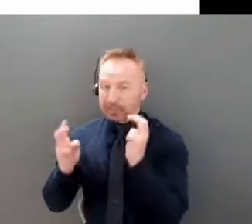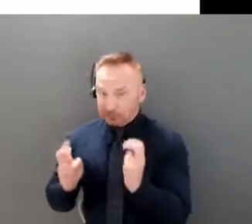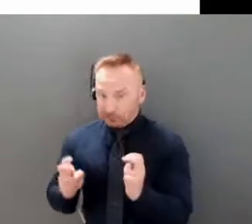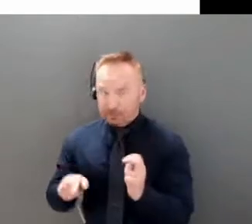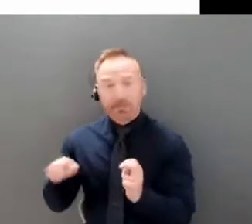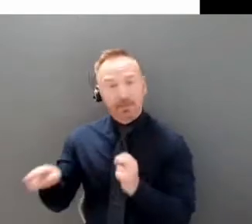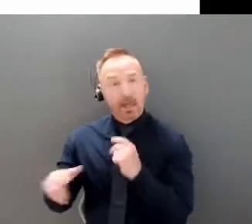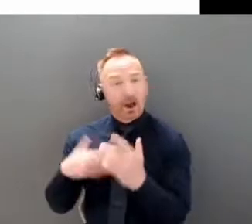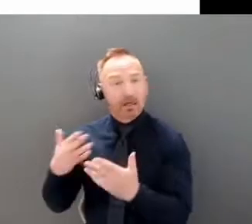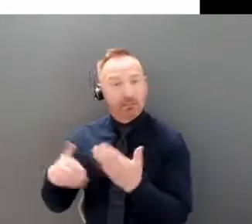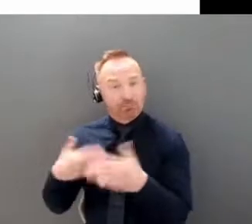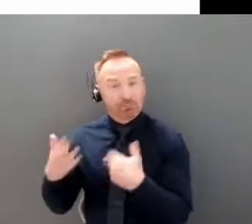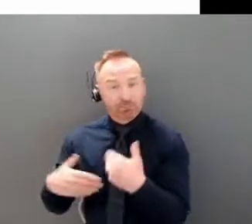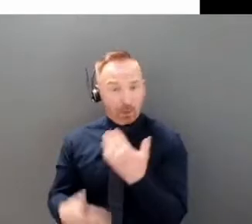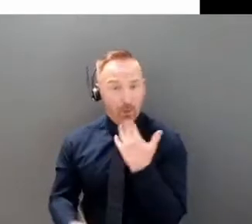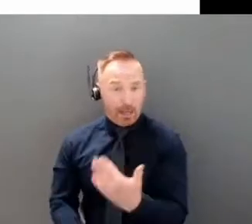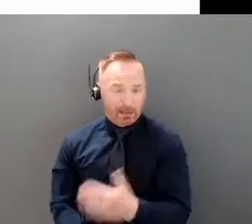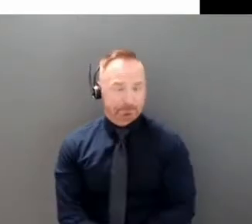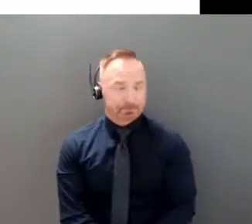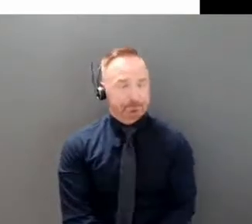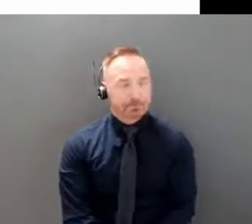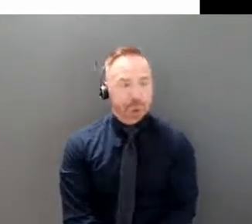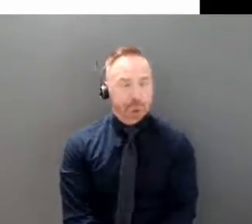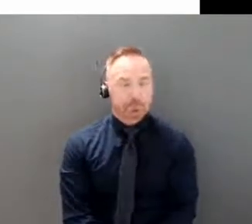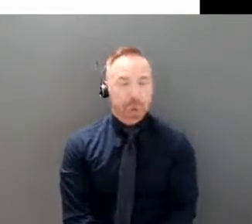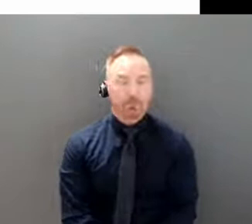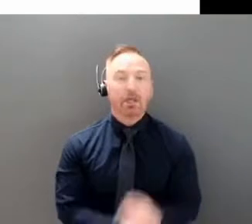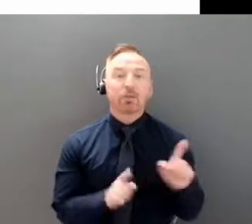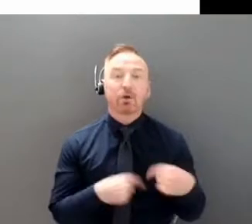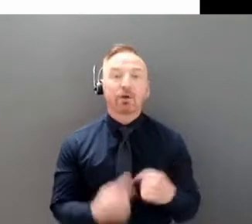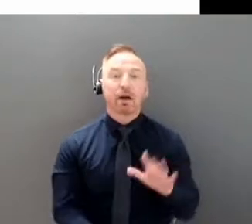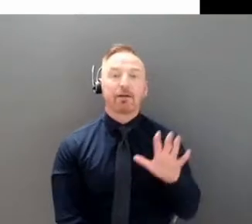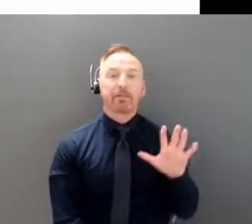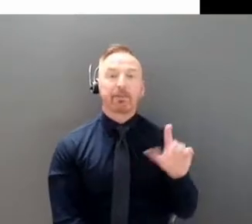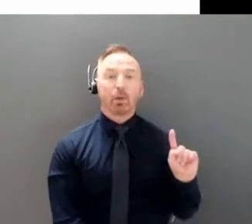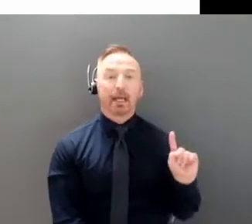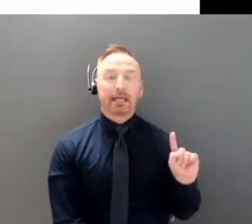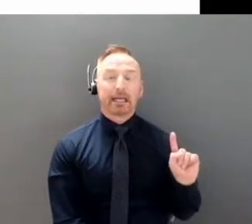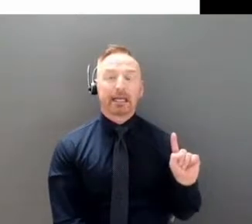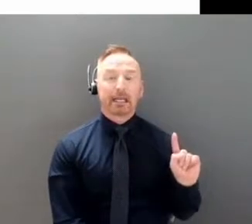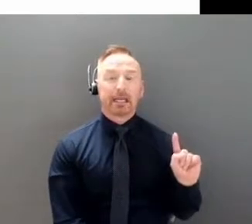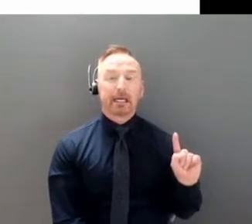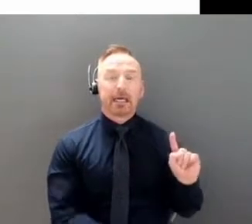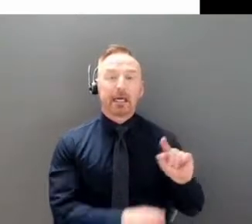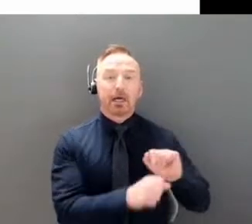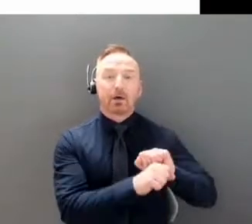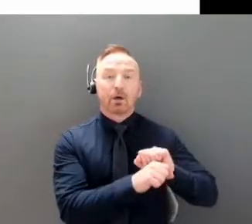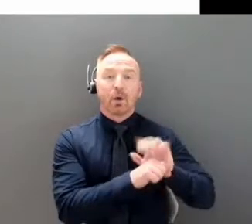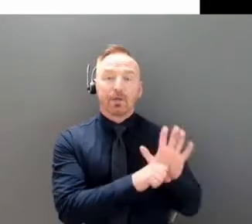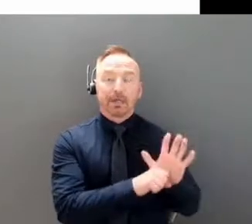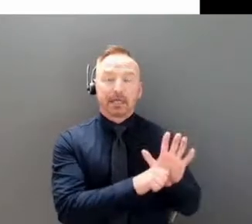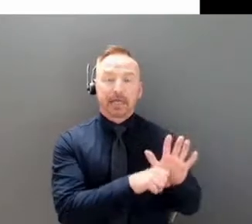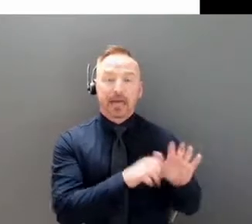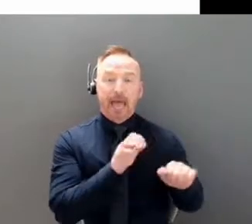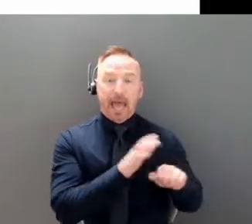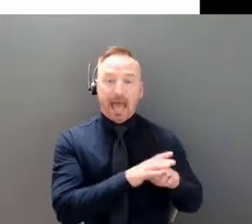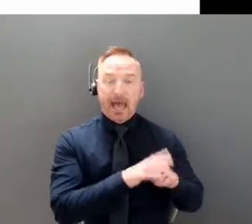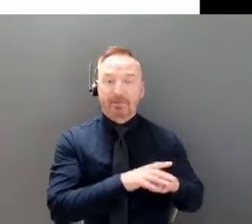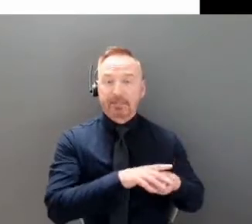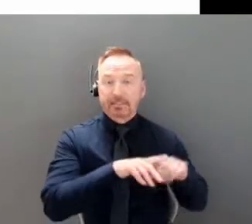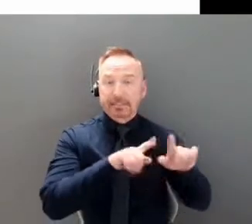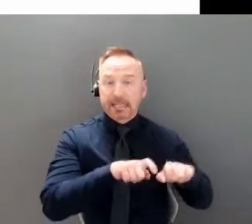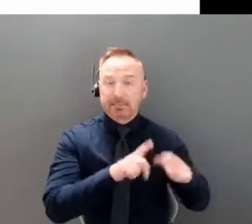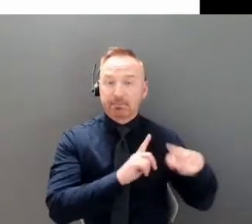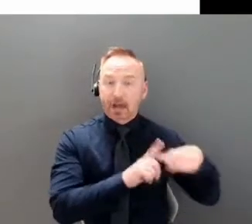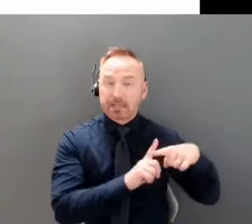So far, we have 51 cases that have screened positive for the gamma variant. This is